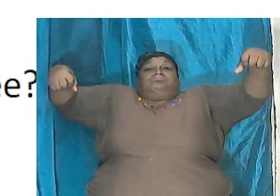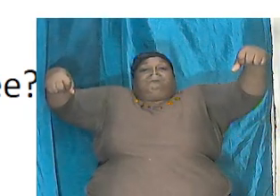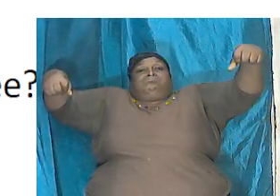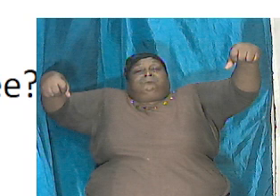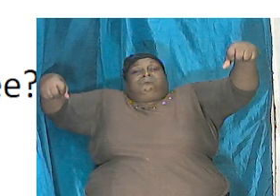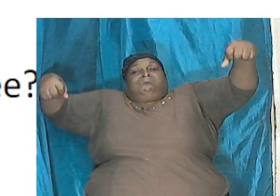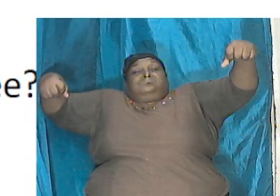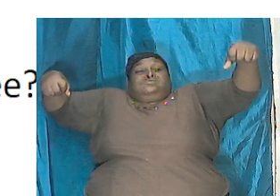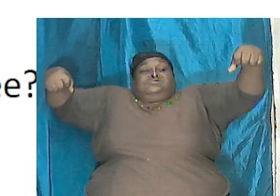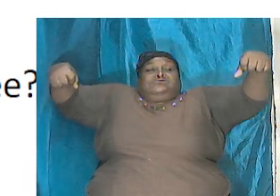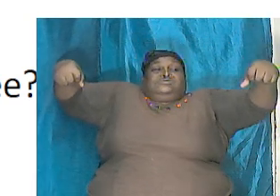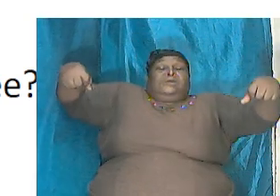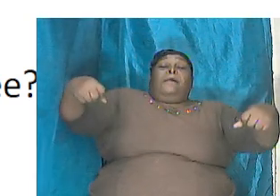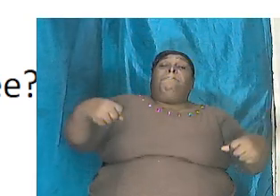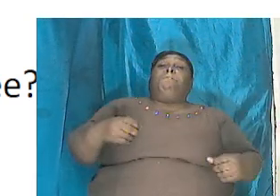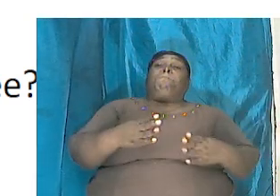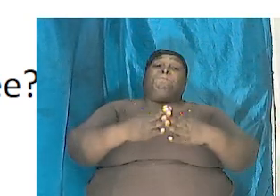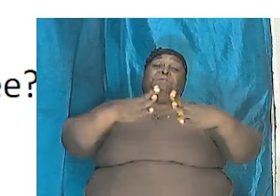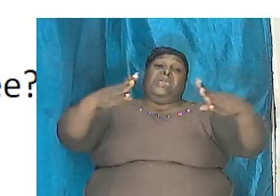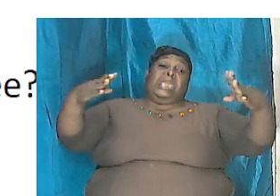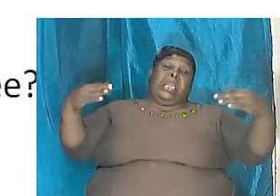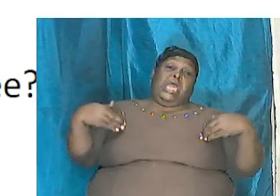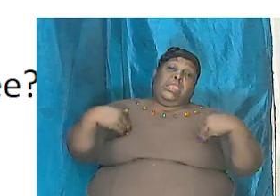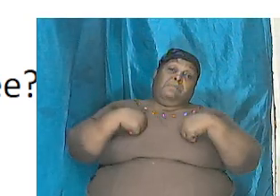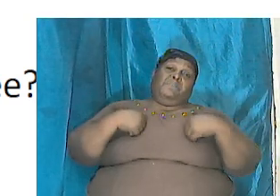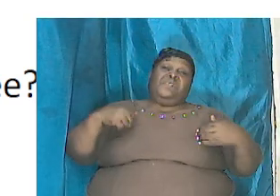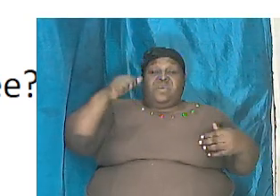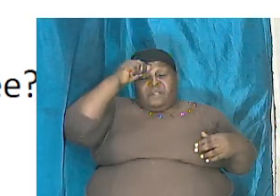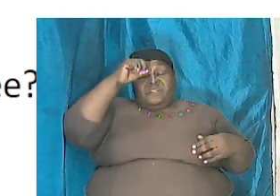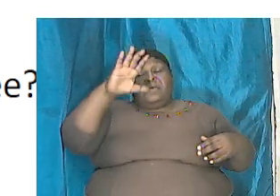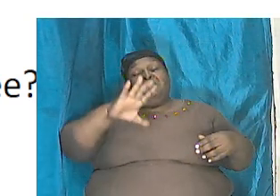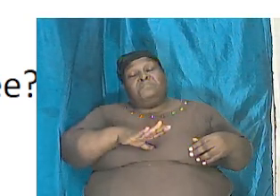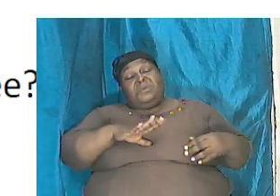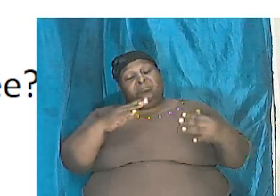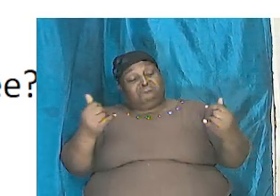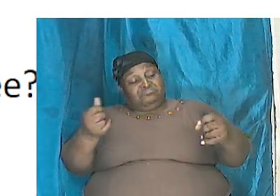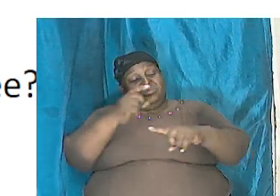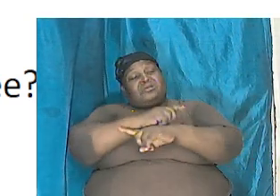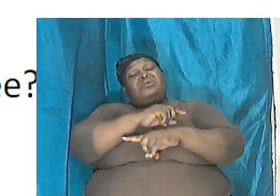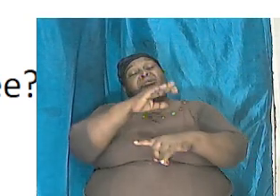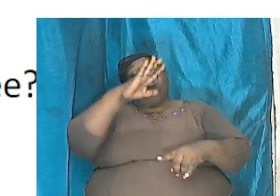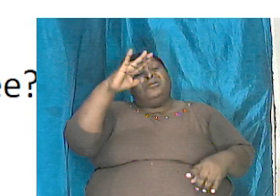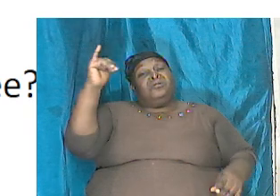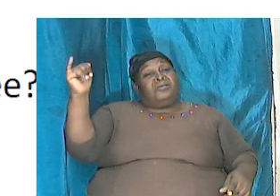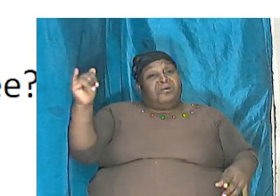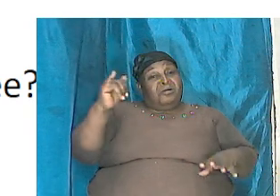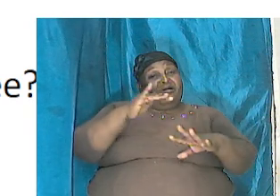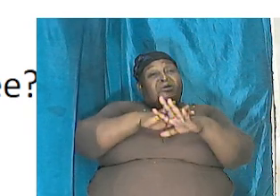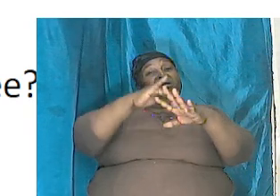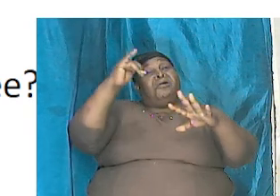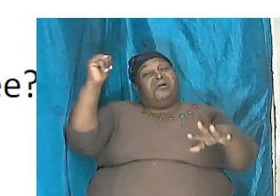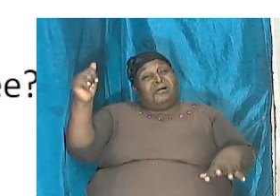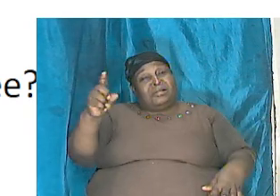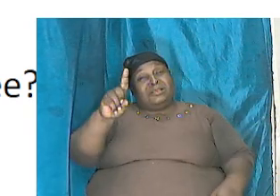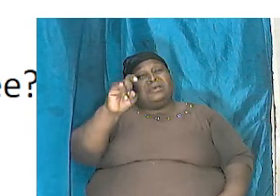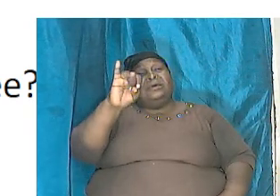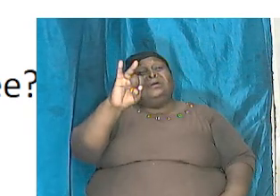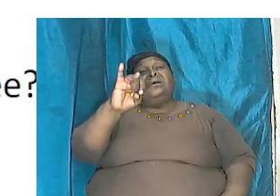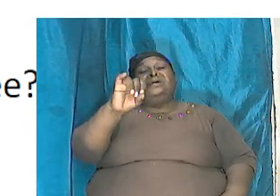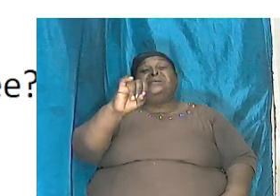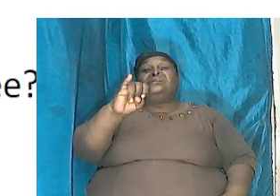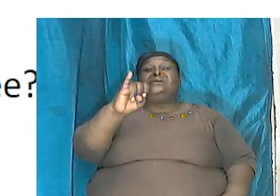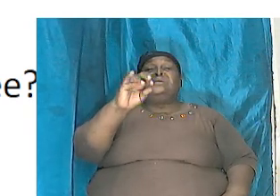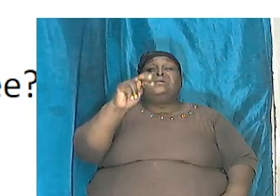massive beast that men today call dinosaur it was in the Bible it is no